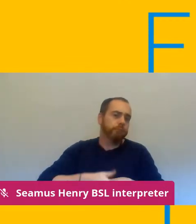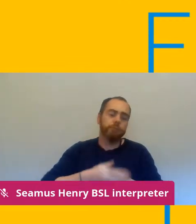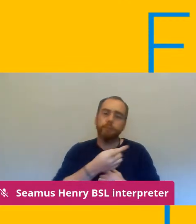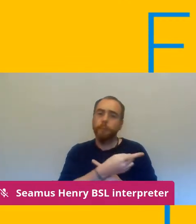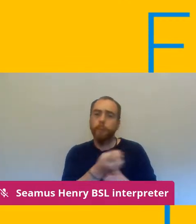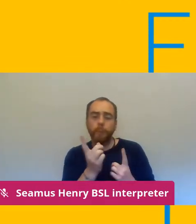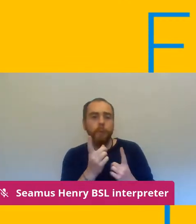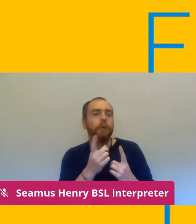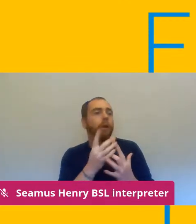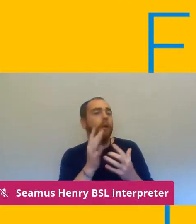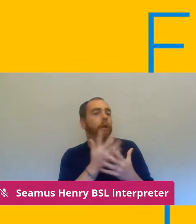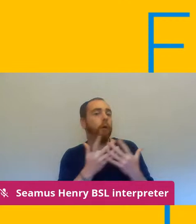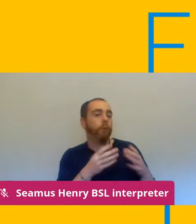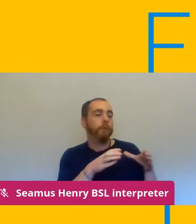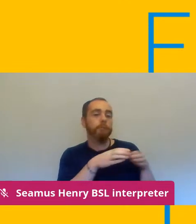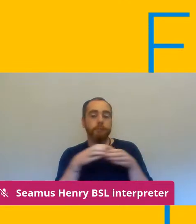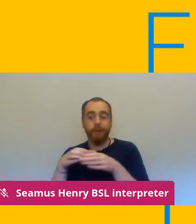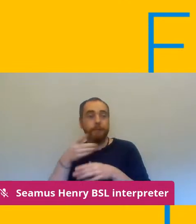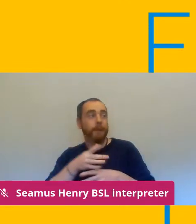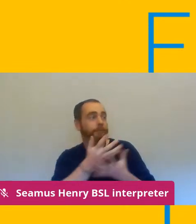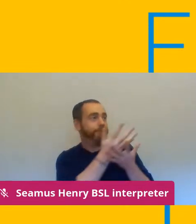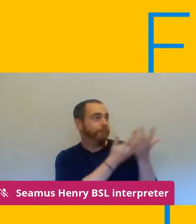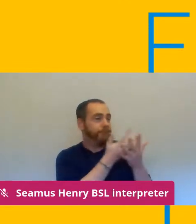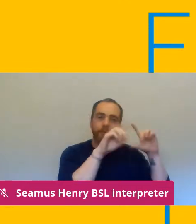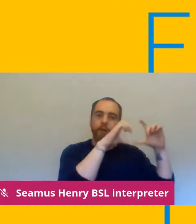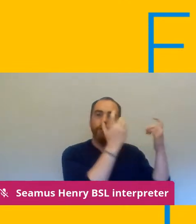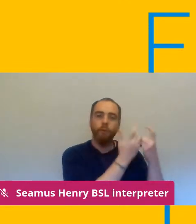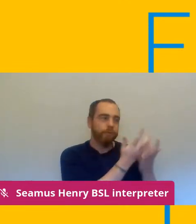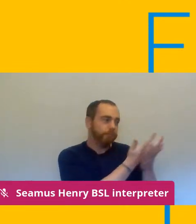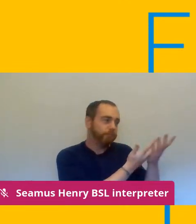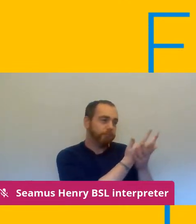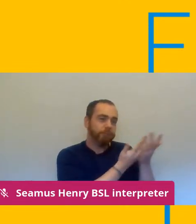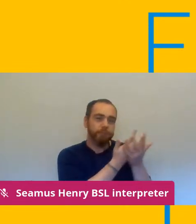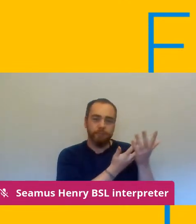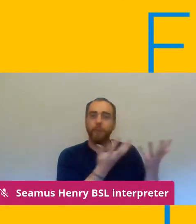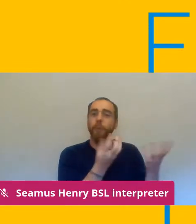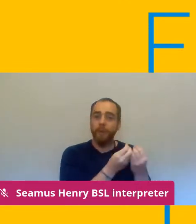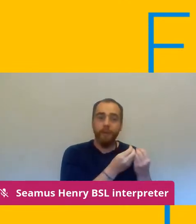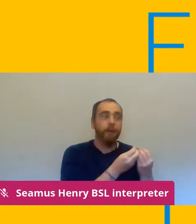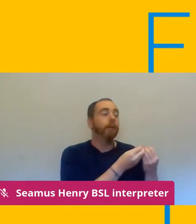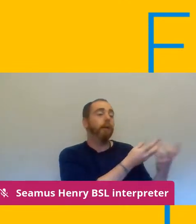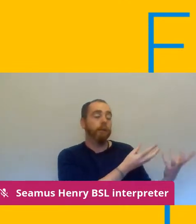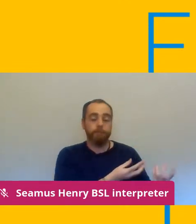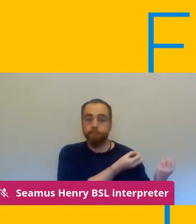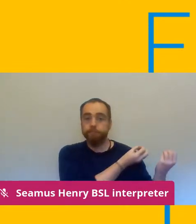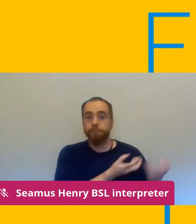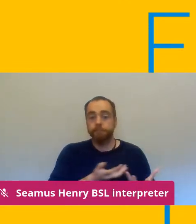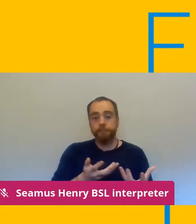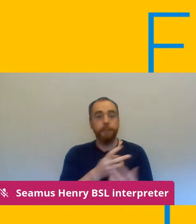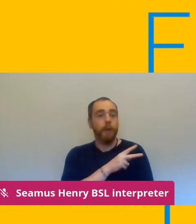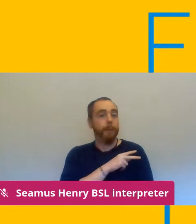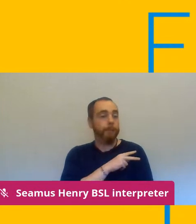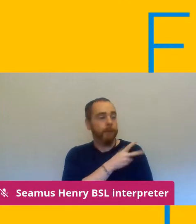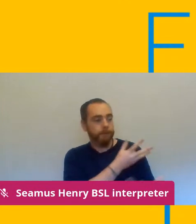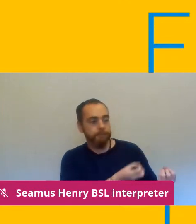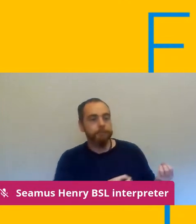that they um you know aren't always communicating everything to members that they need to get across to members so I think just communication on all levels is